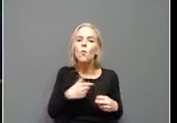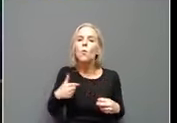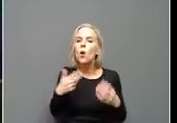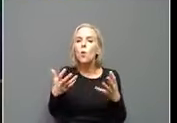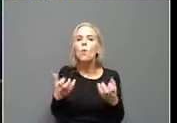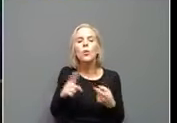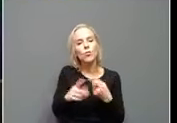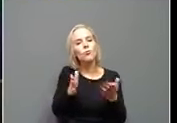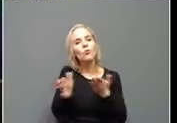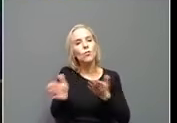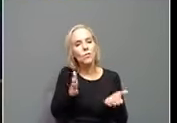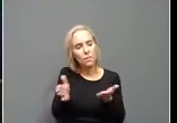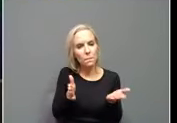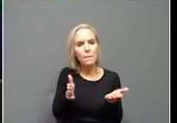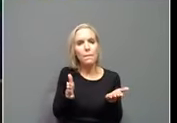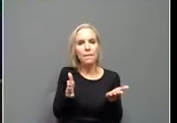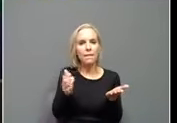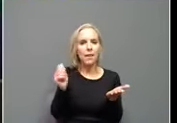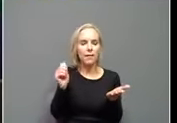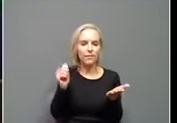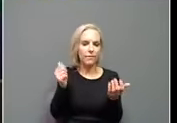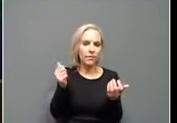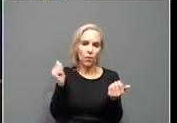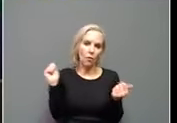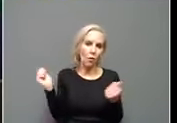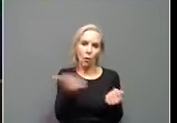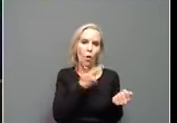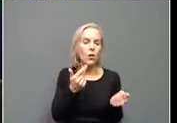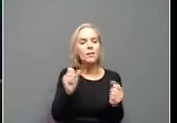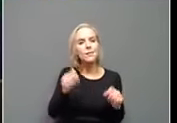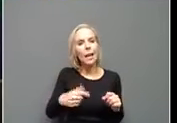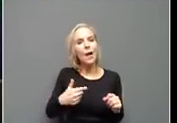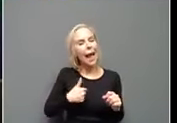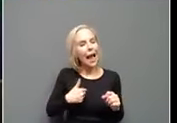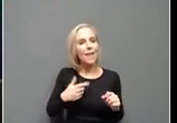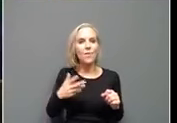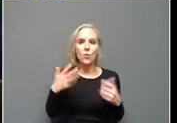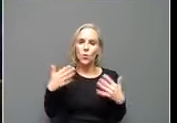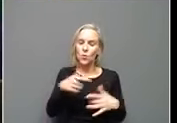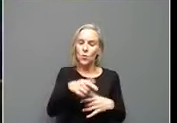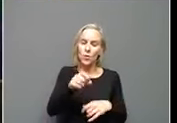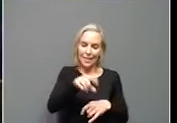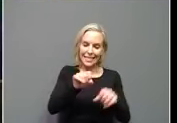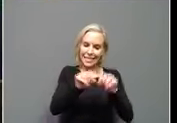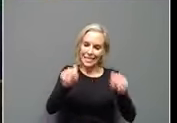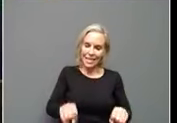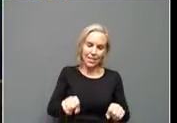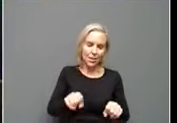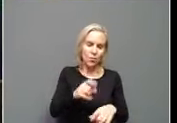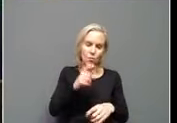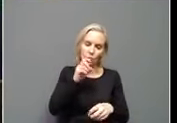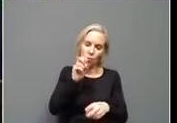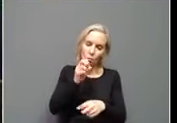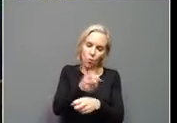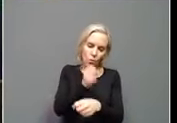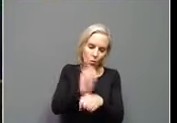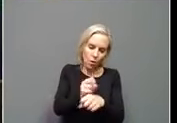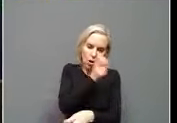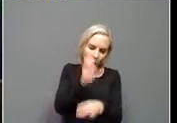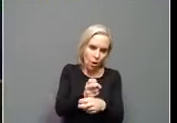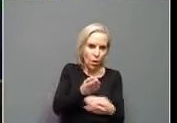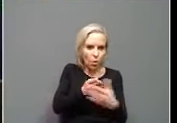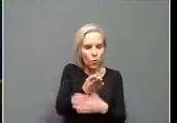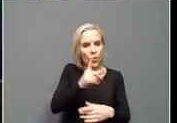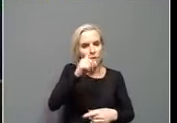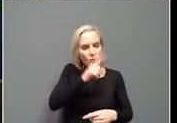serve, uh, everybody. Yes, we have an antiquated system where it's really hard to get through the fraudulent or the others to, to the,